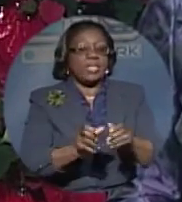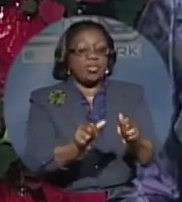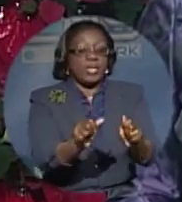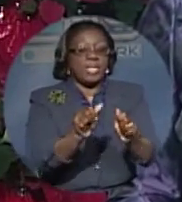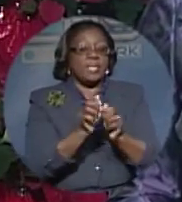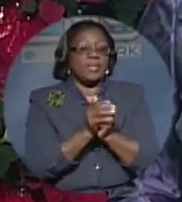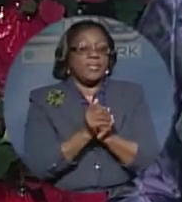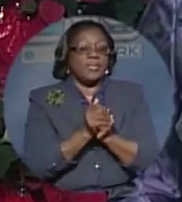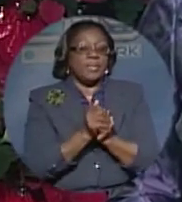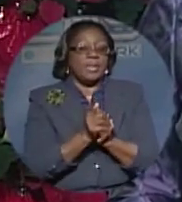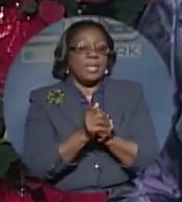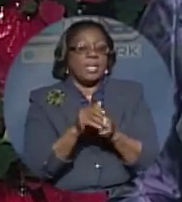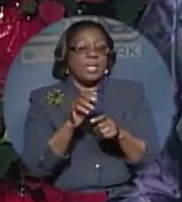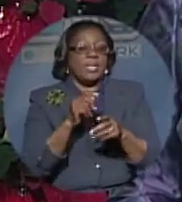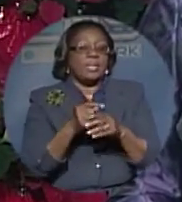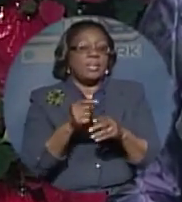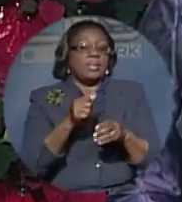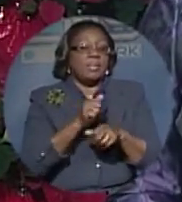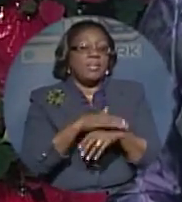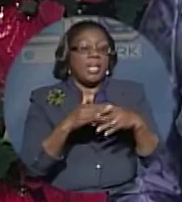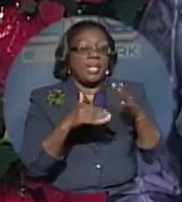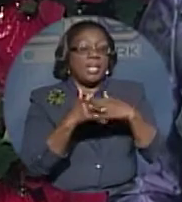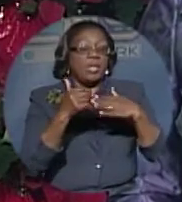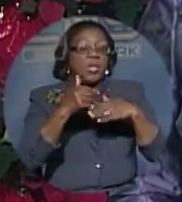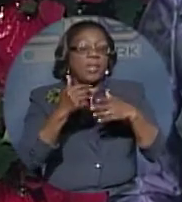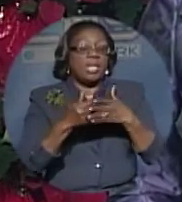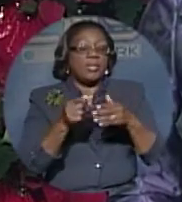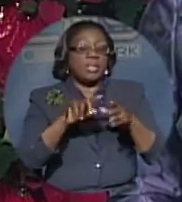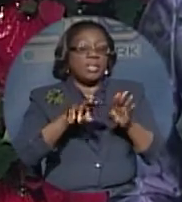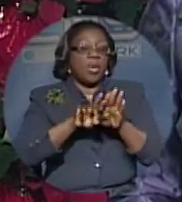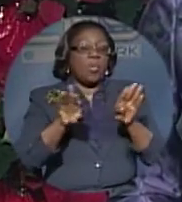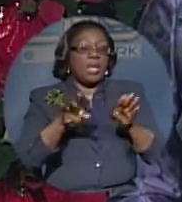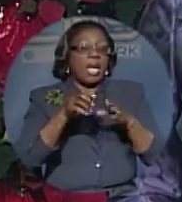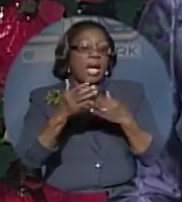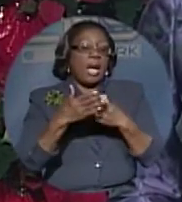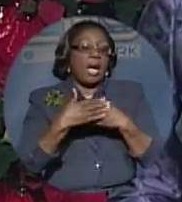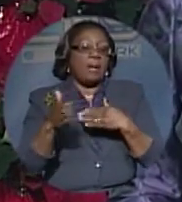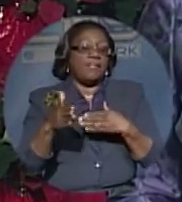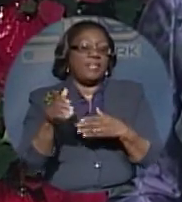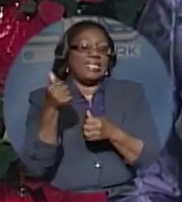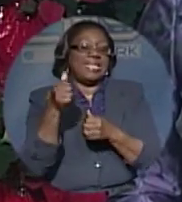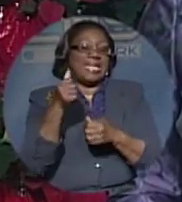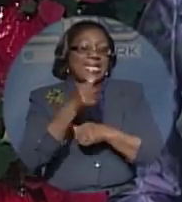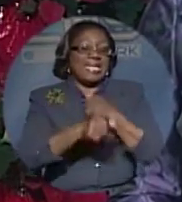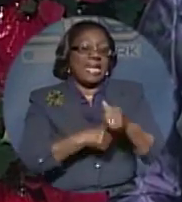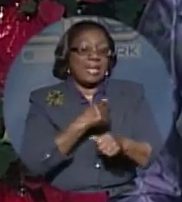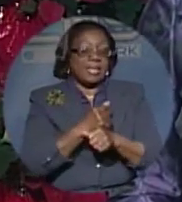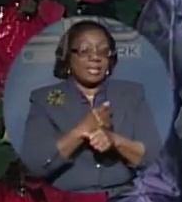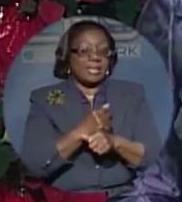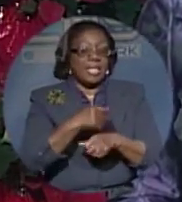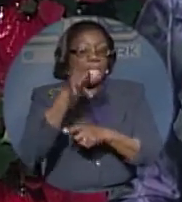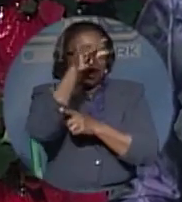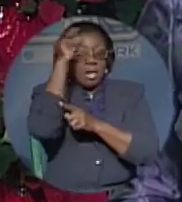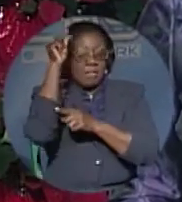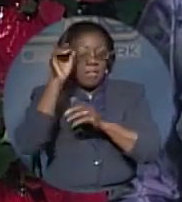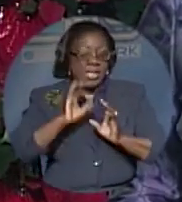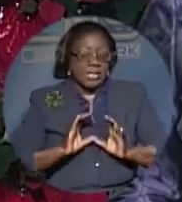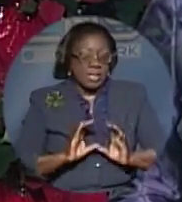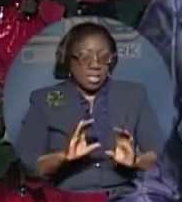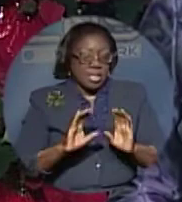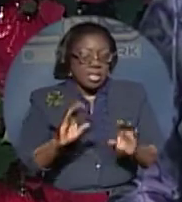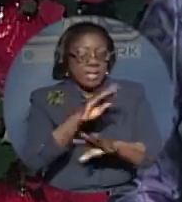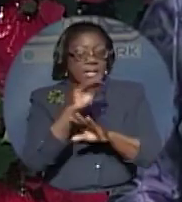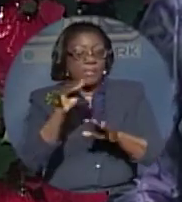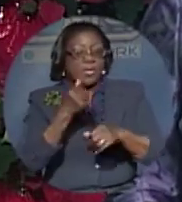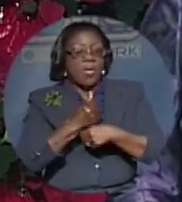product was restored after 10 years. Straw vendors say they're excited to be back in business, and the government is urging them to make the